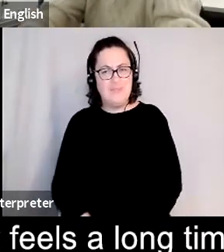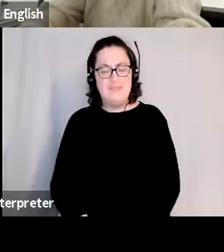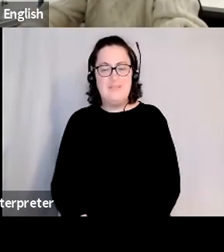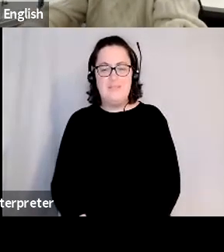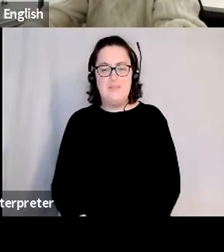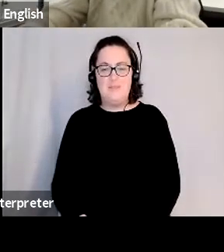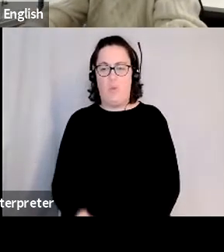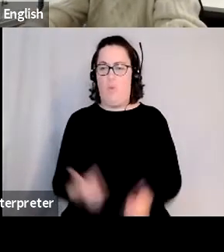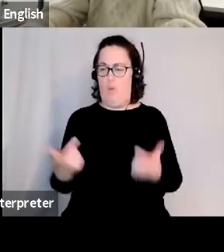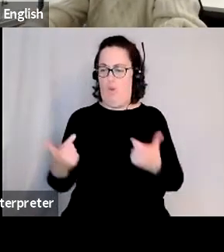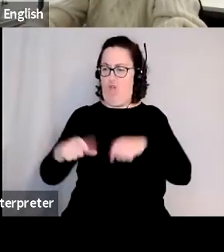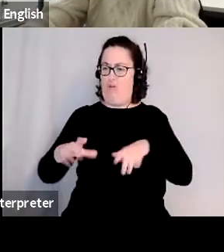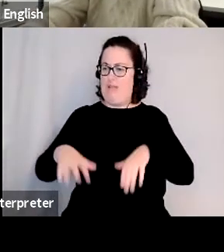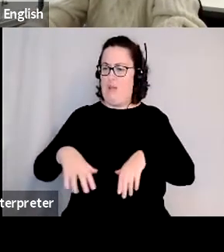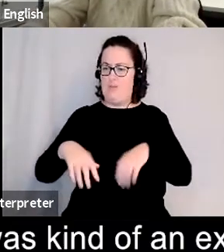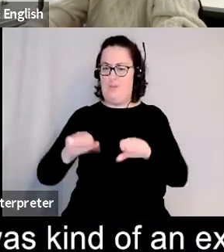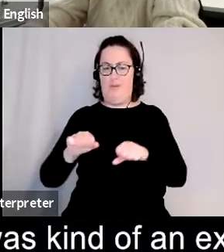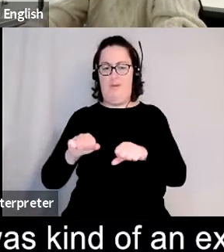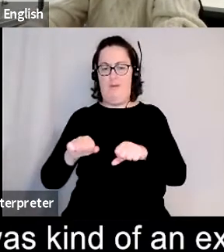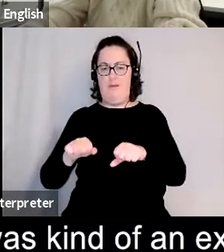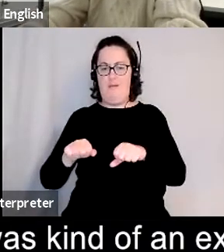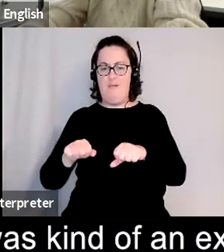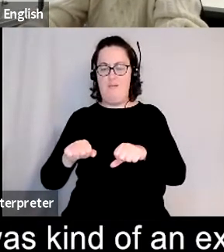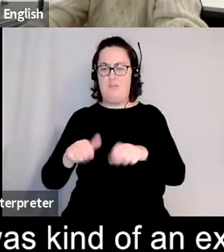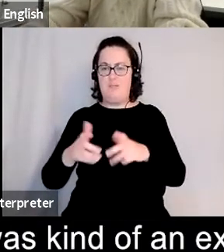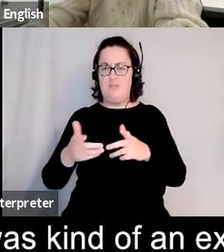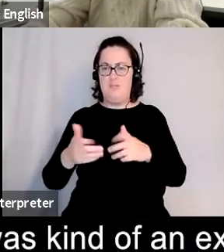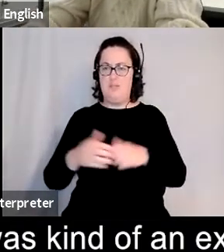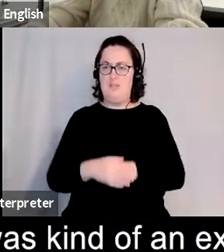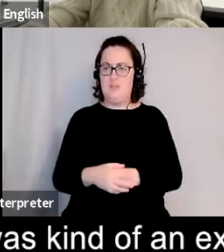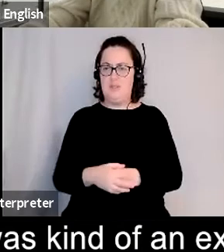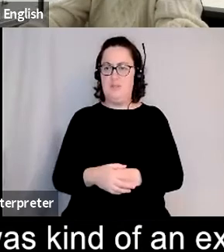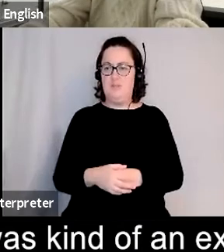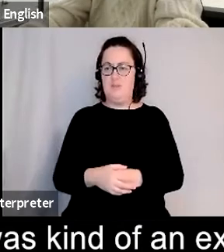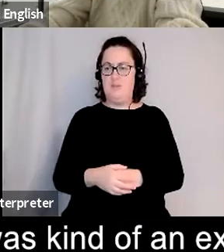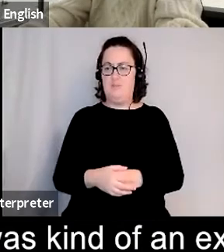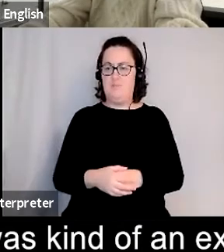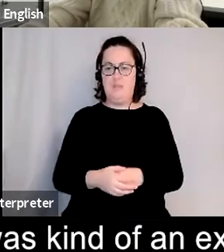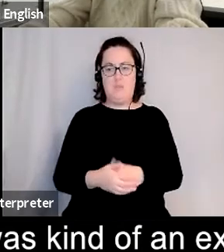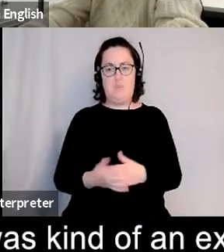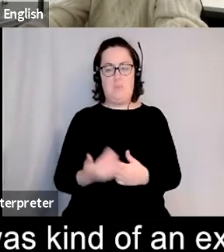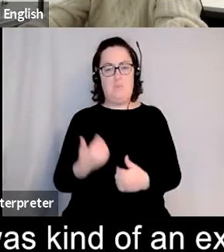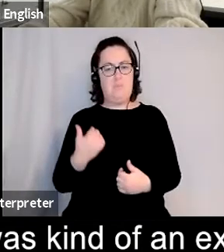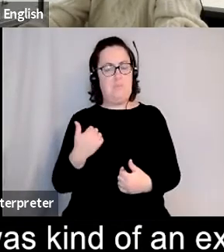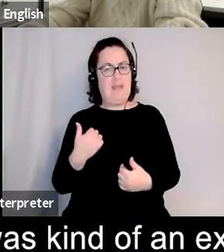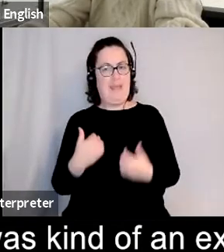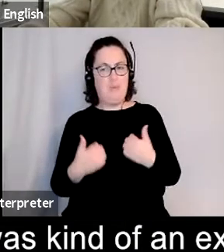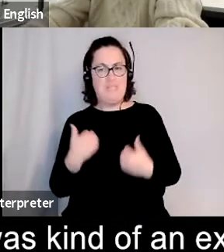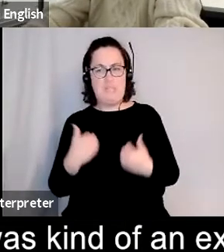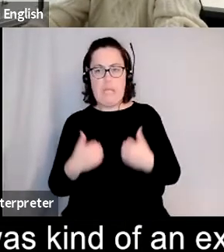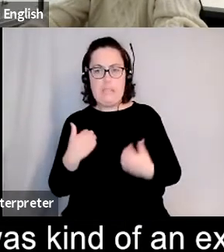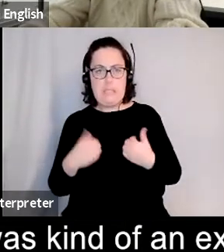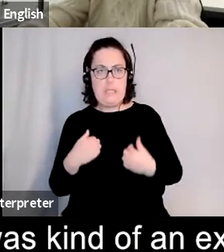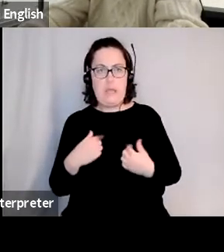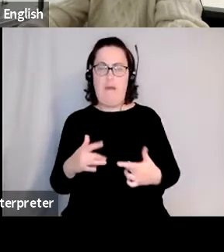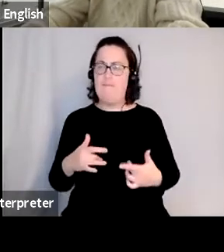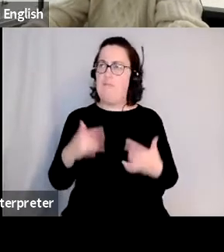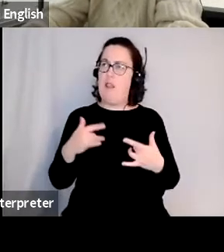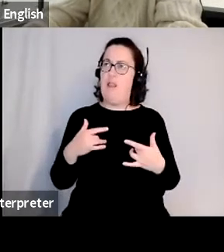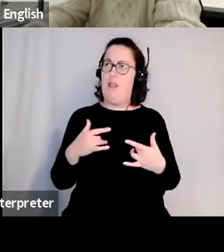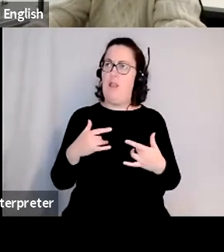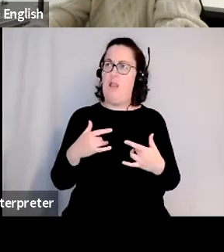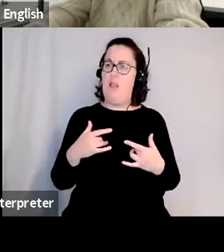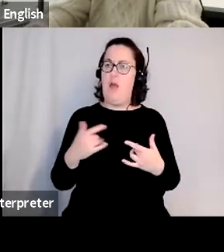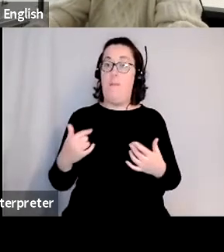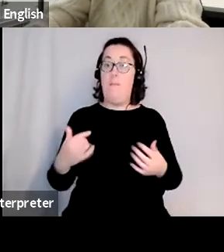start of lockdown and um you know it was a kind of an excitement in a way um i strangely felt like i've been preparing